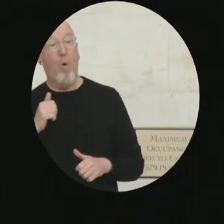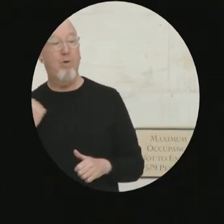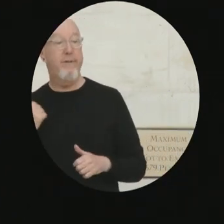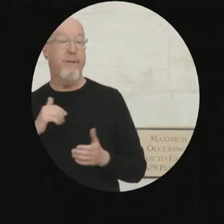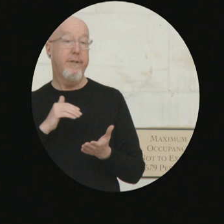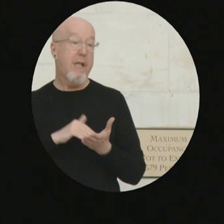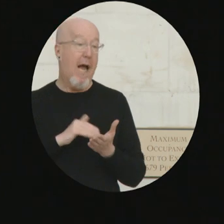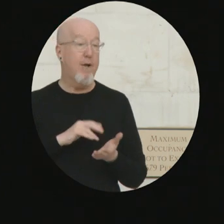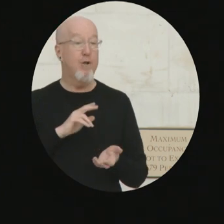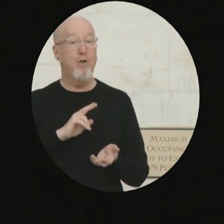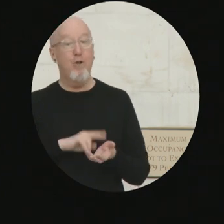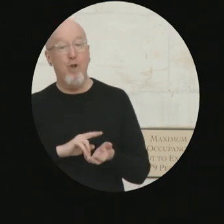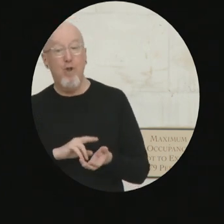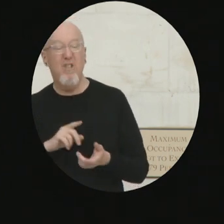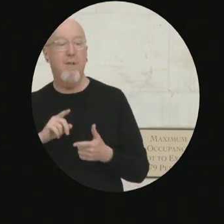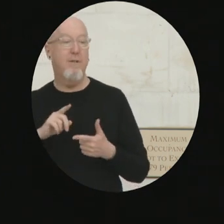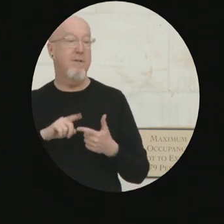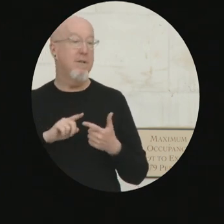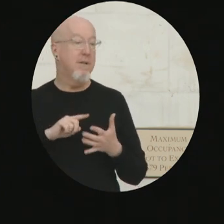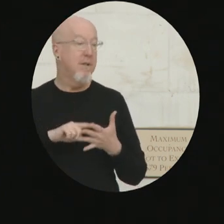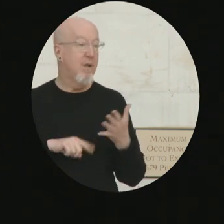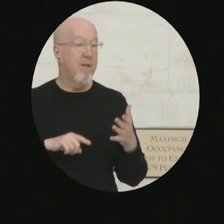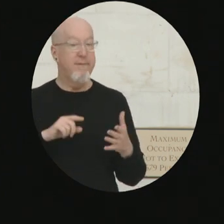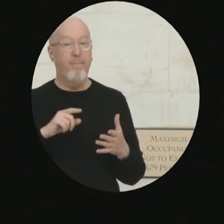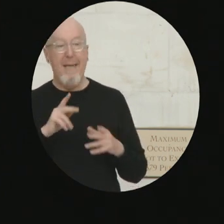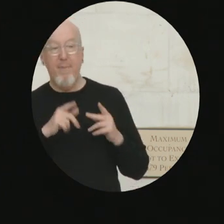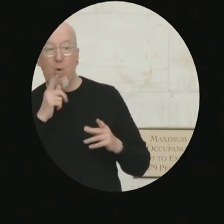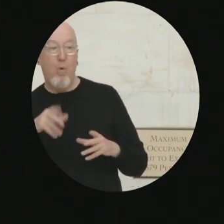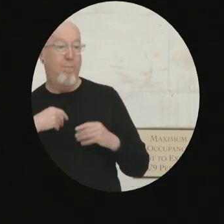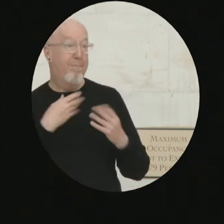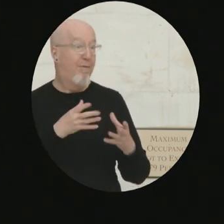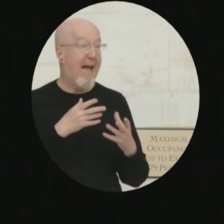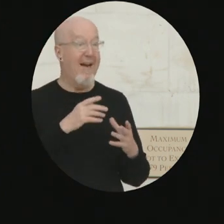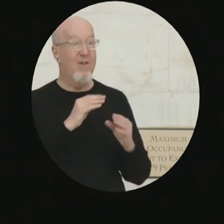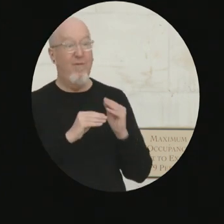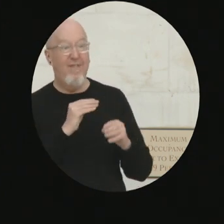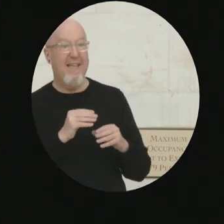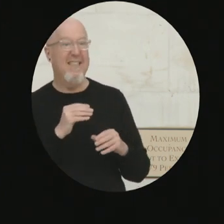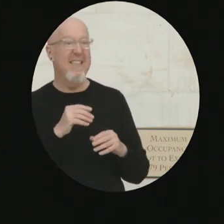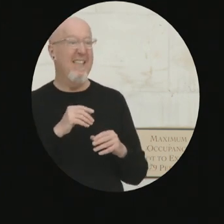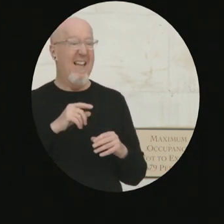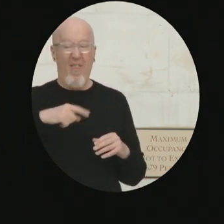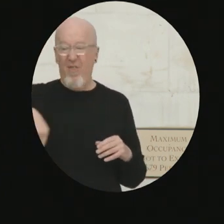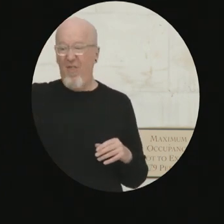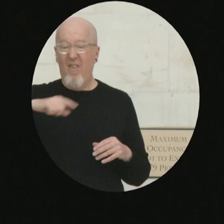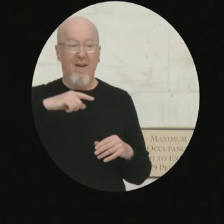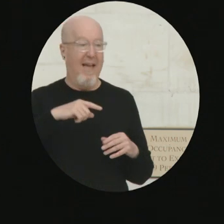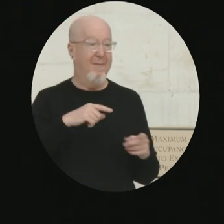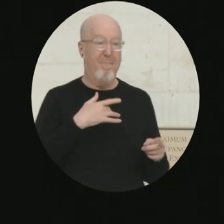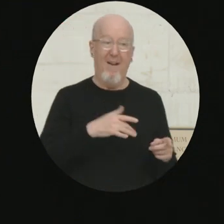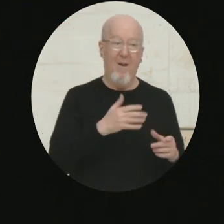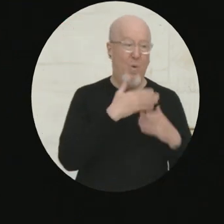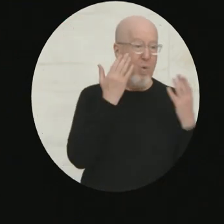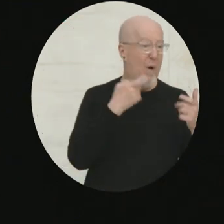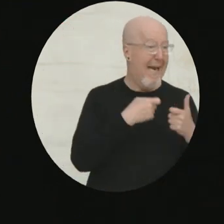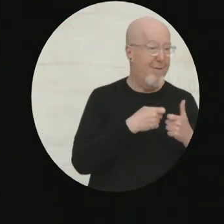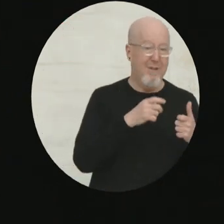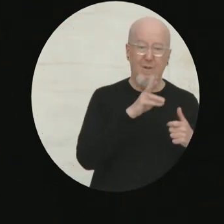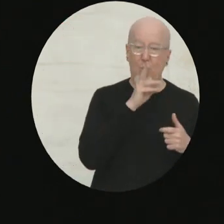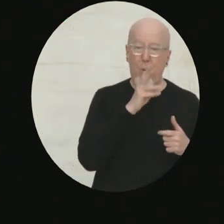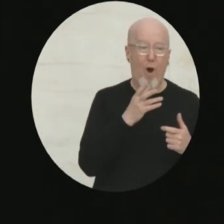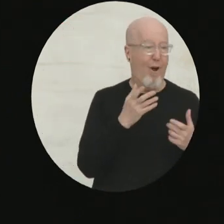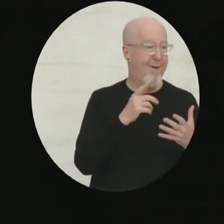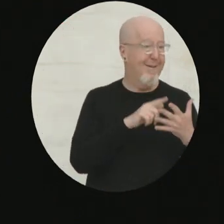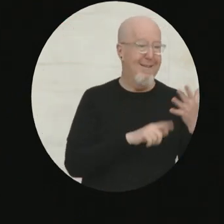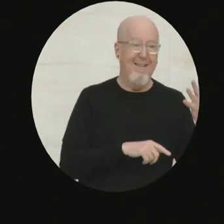of help, of information, of food, water and gasoline, they're shut down for days if not weeks. How do